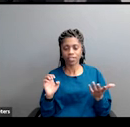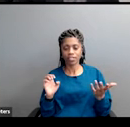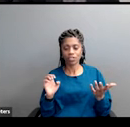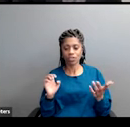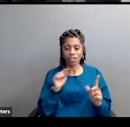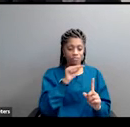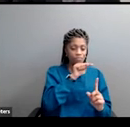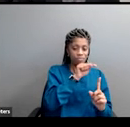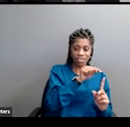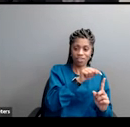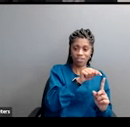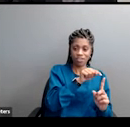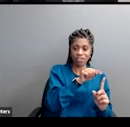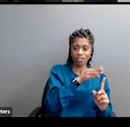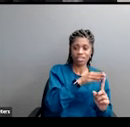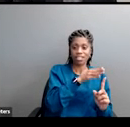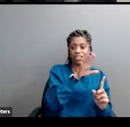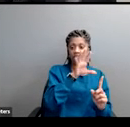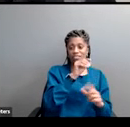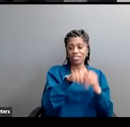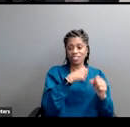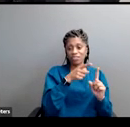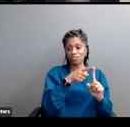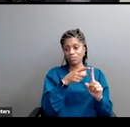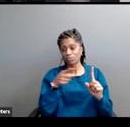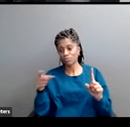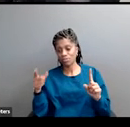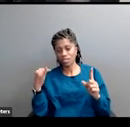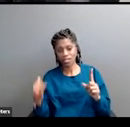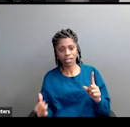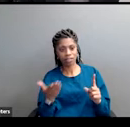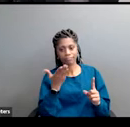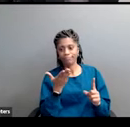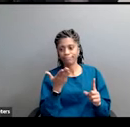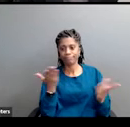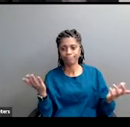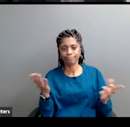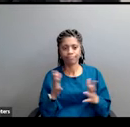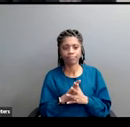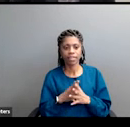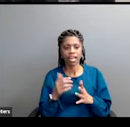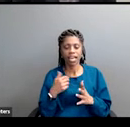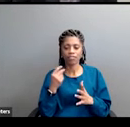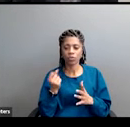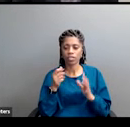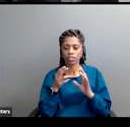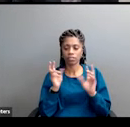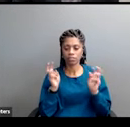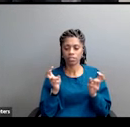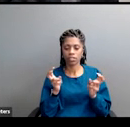in 2022. I have up here a quick quote from Christopher Ruffo.